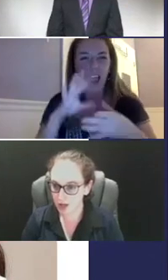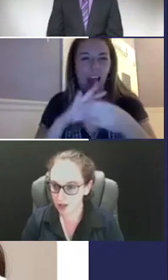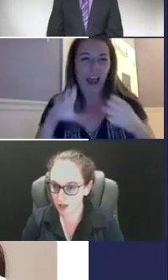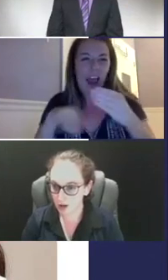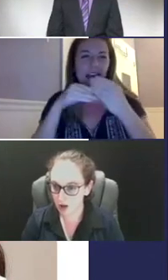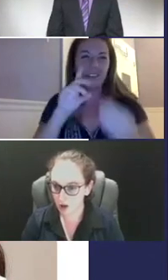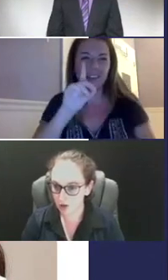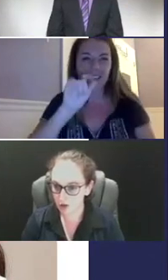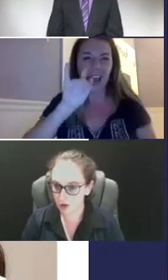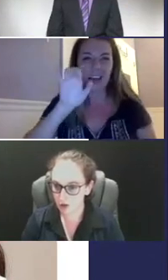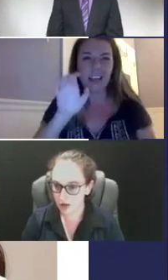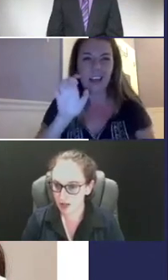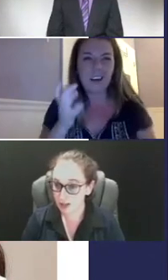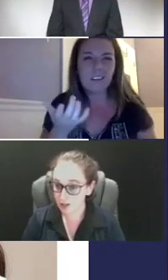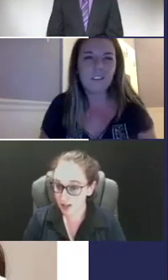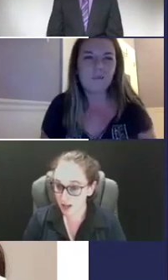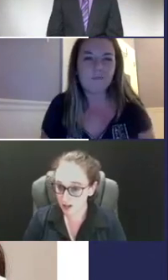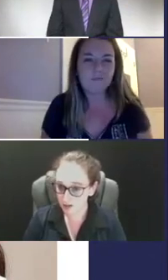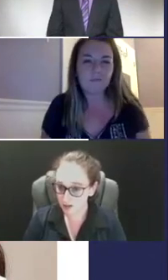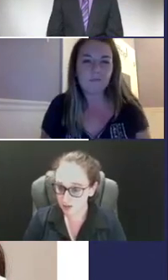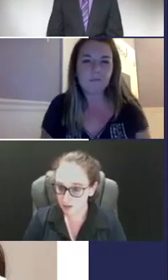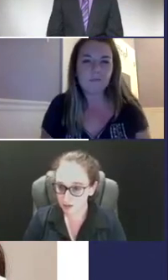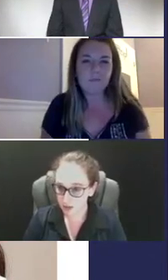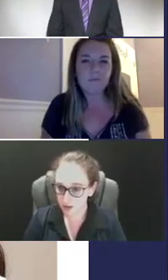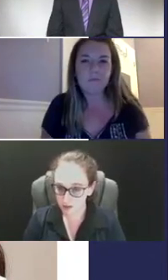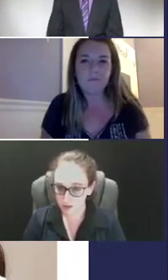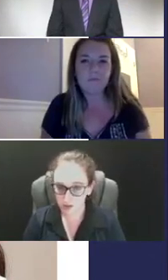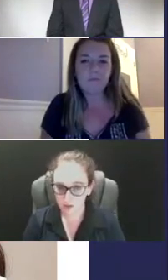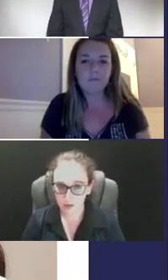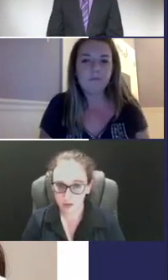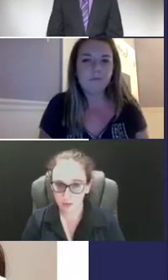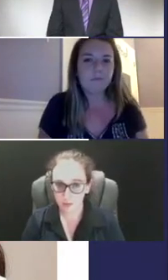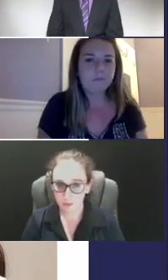you have any other, anything else to add, Danielle?